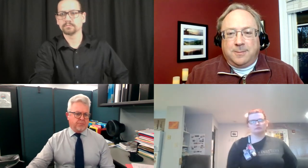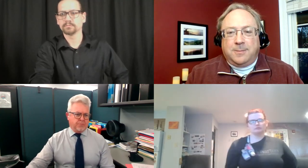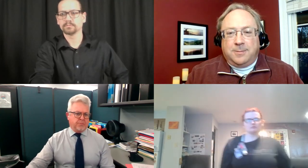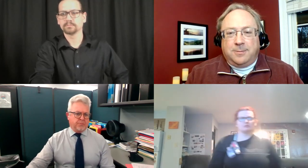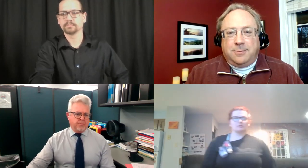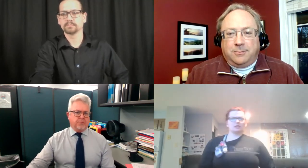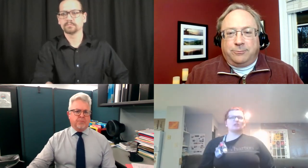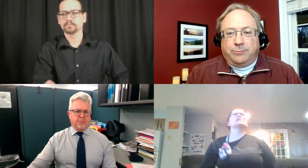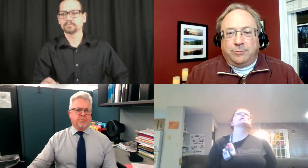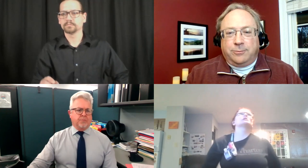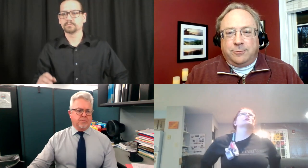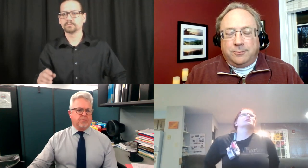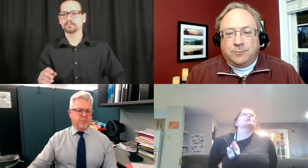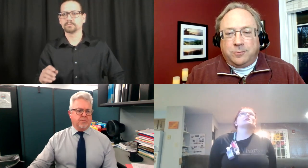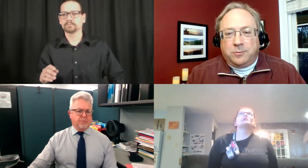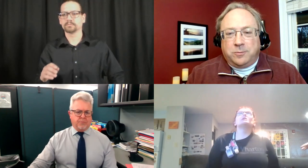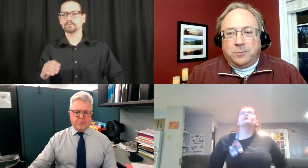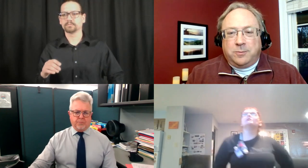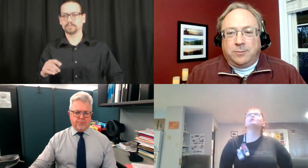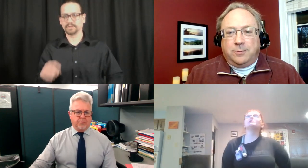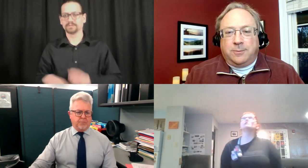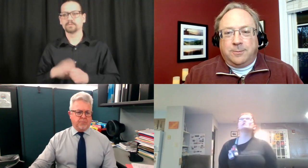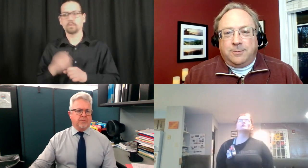gatherings and be closer to less than six feet apart?